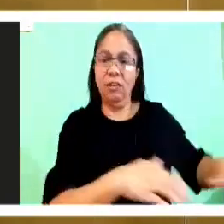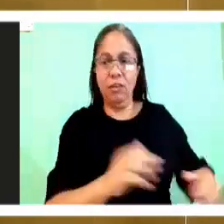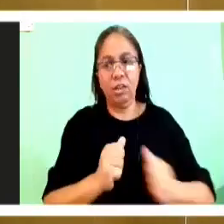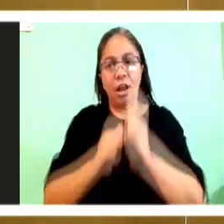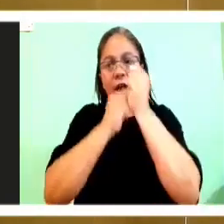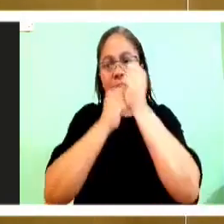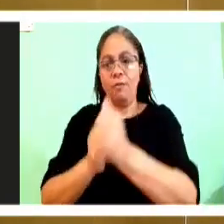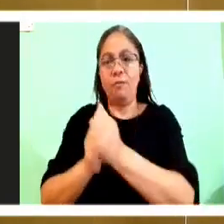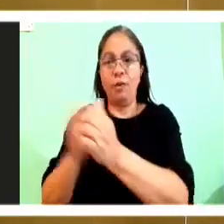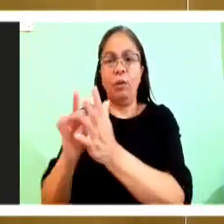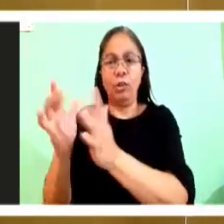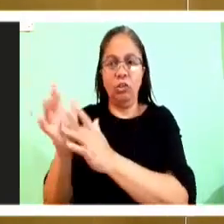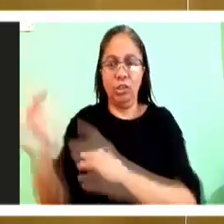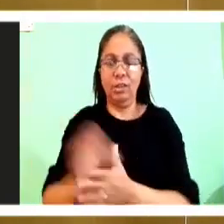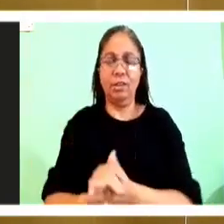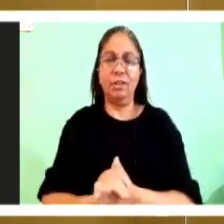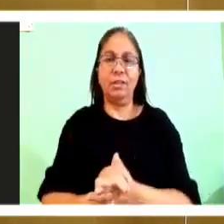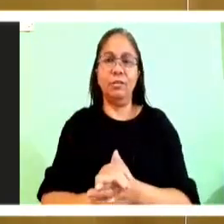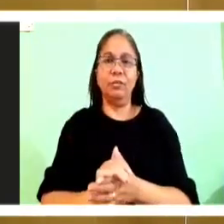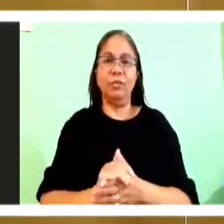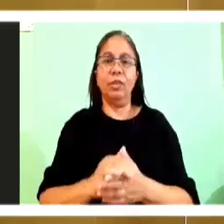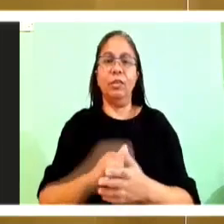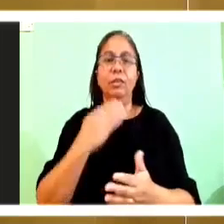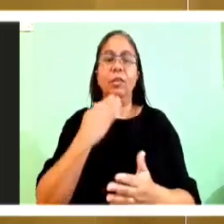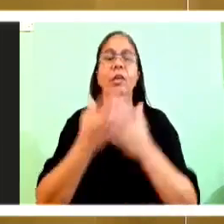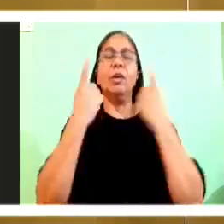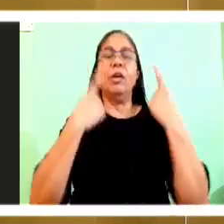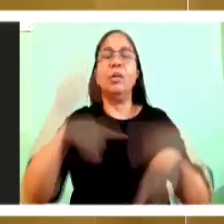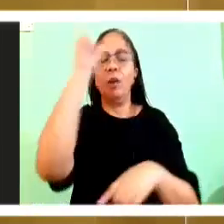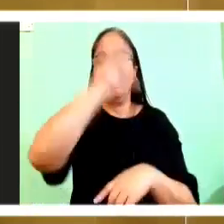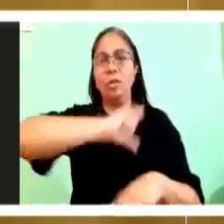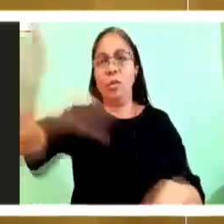of the Lord. Praise to you, Lord Jesus Christ.